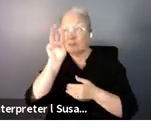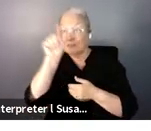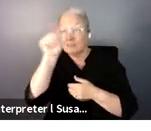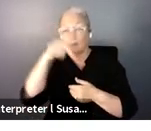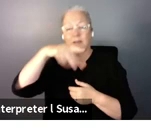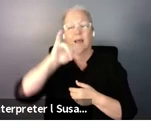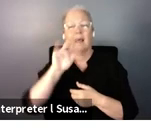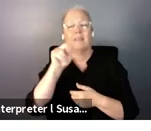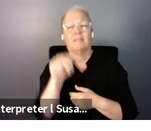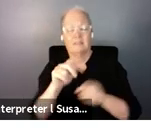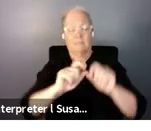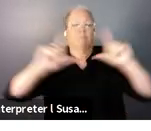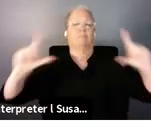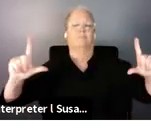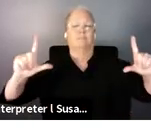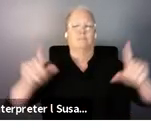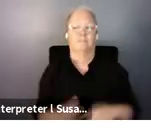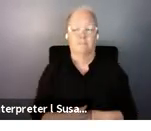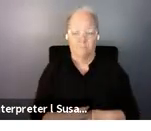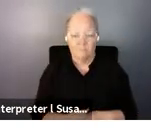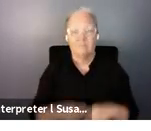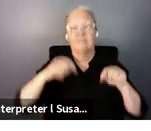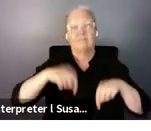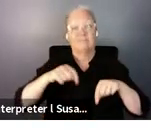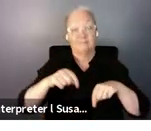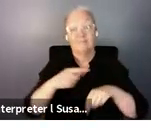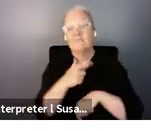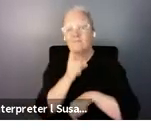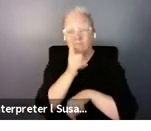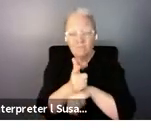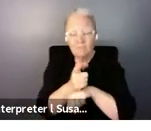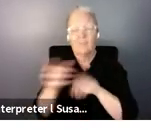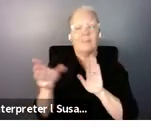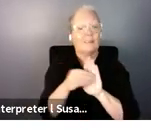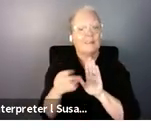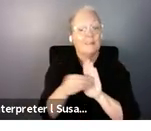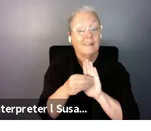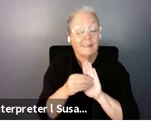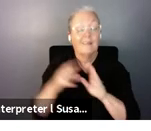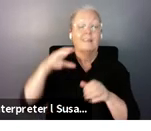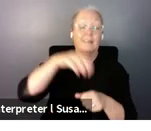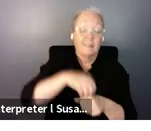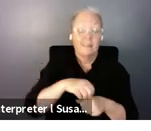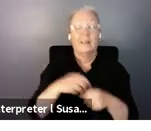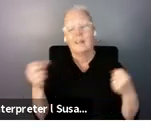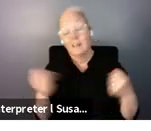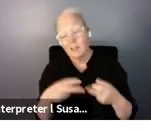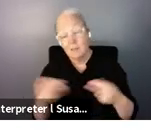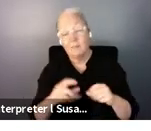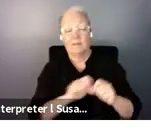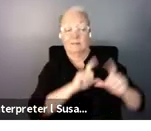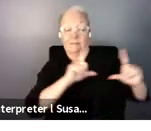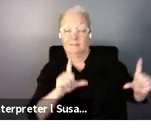So we'll also be recording the webinar tonight, which will include the captions and the slides, and this will go up on the